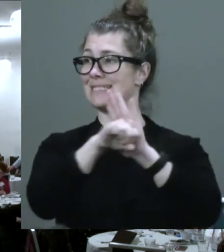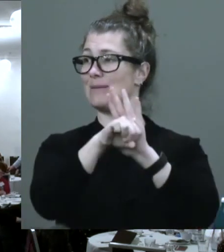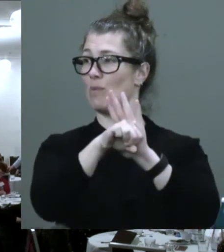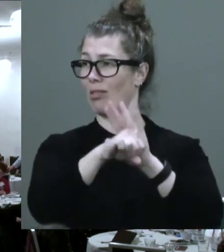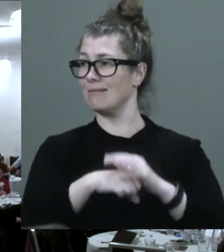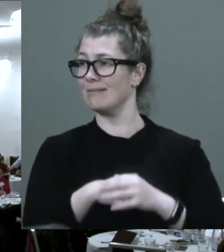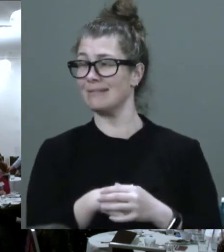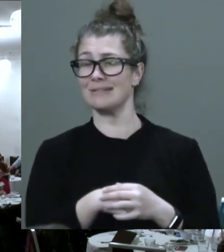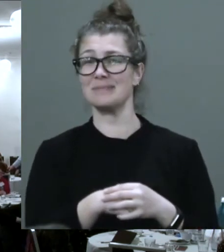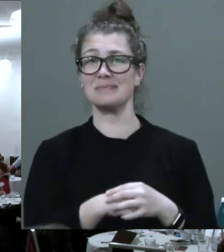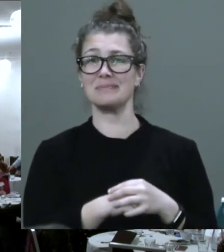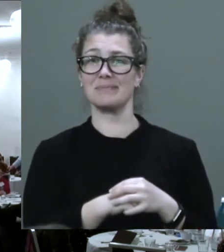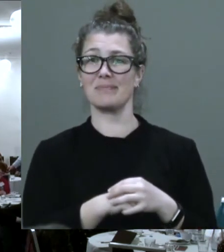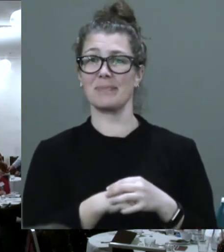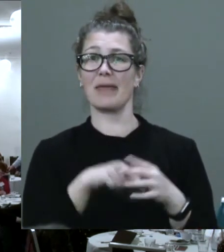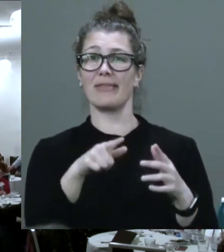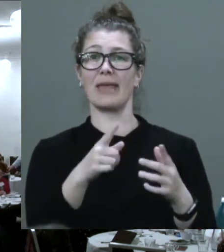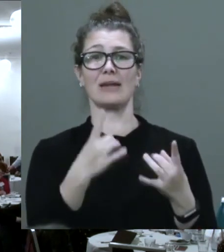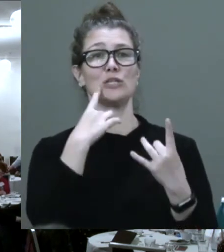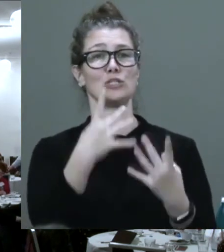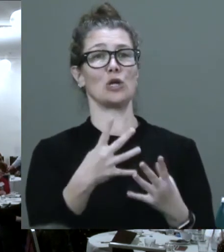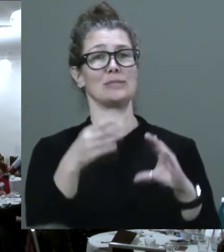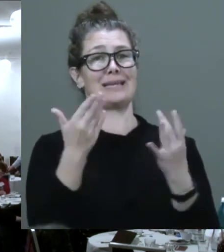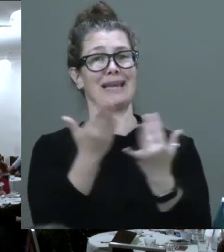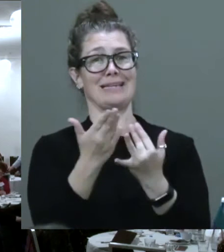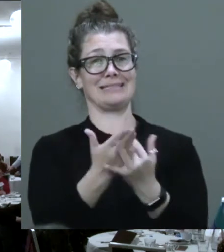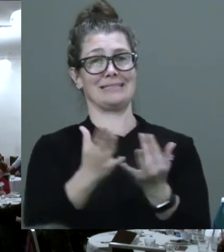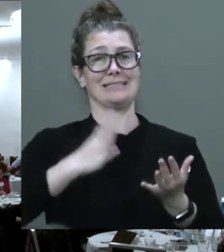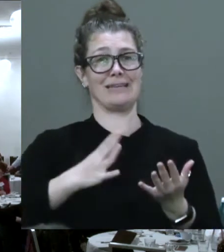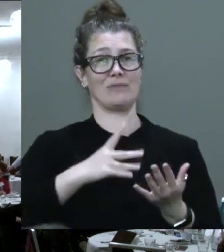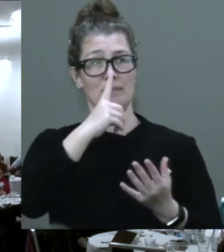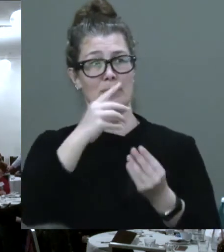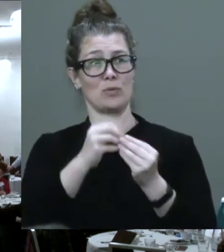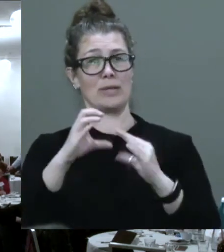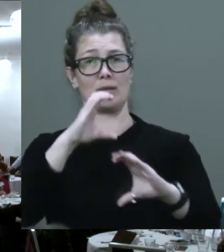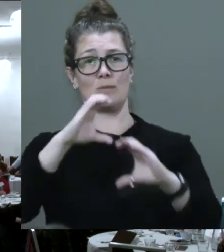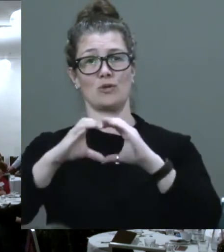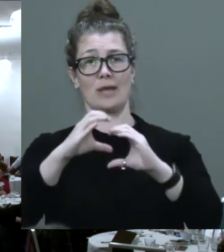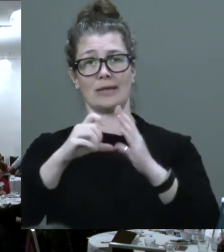It highlights the access needs of people with communication disability.